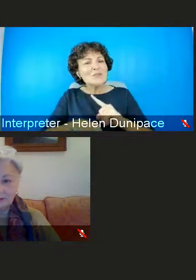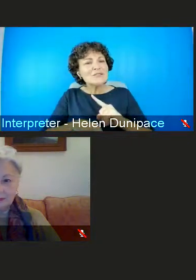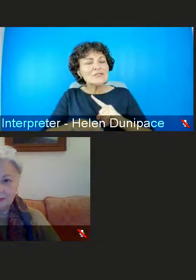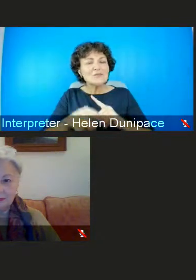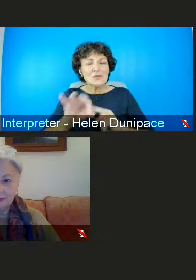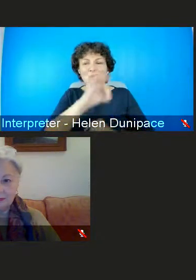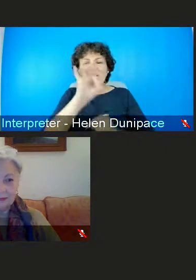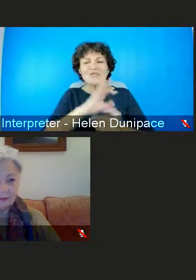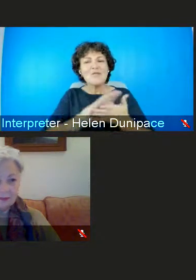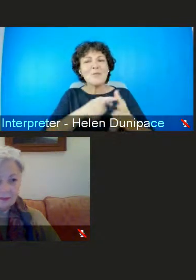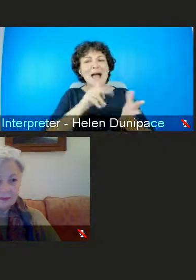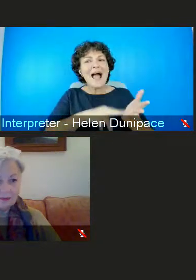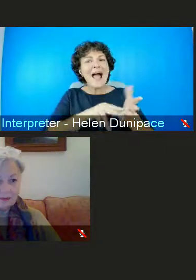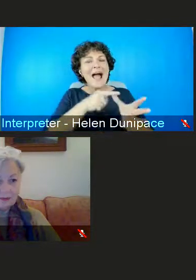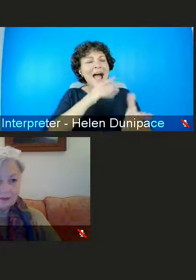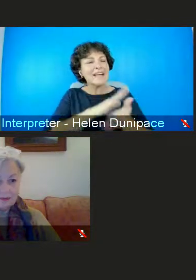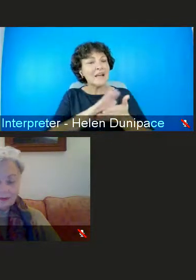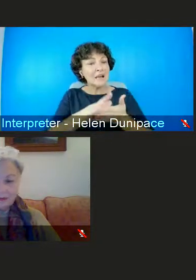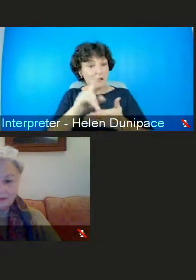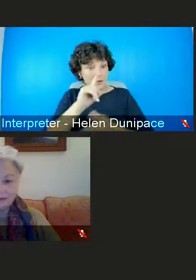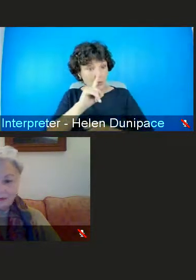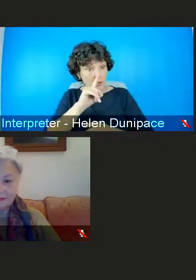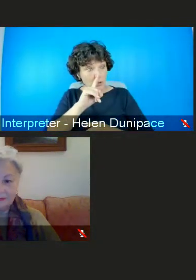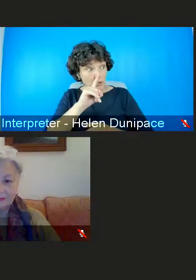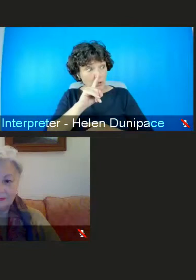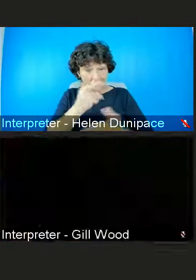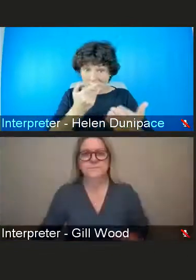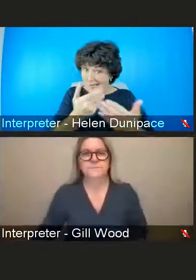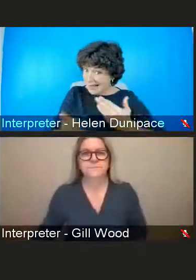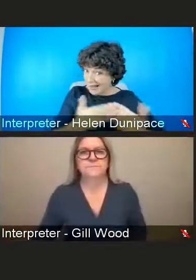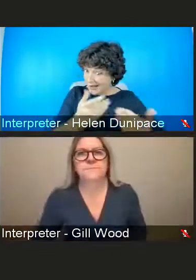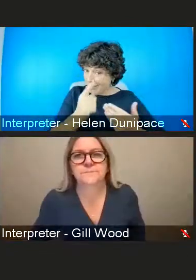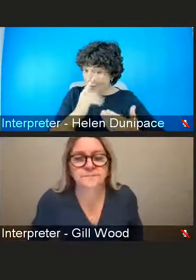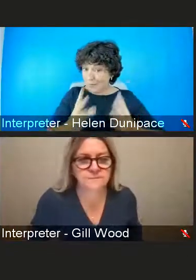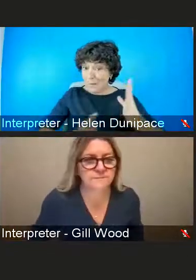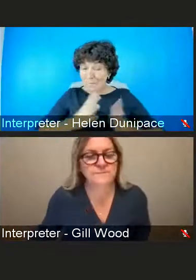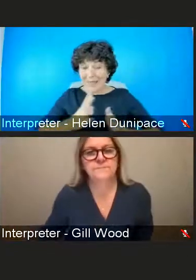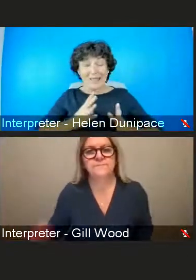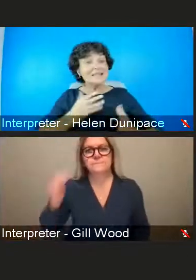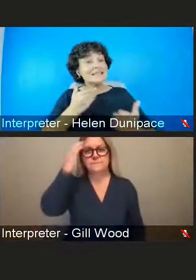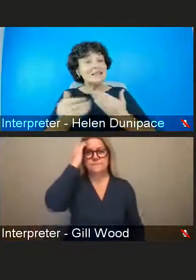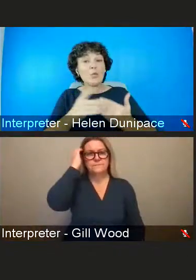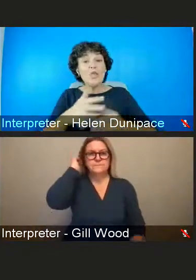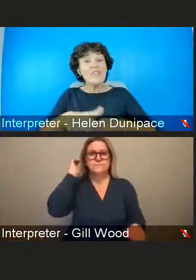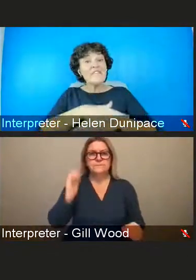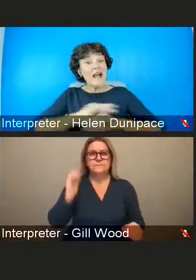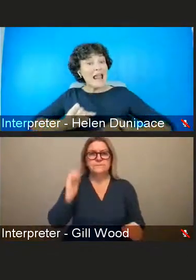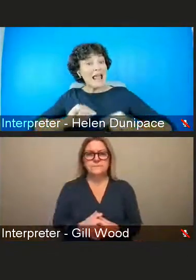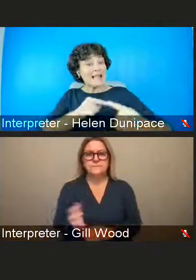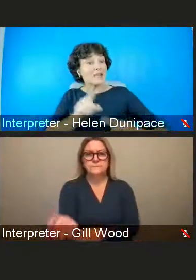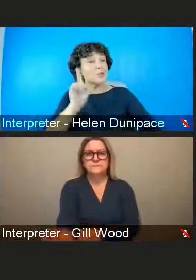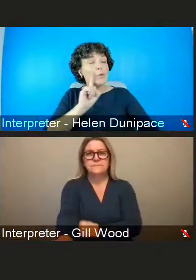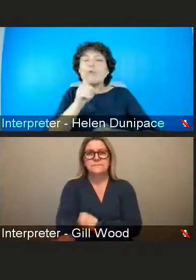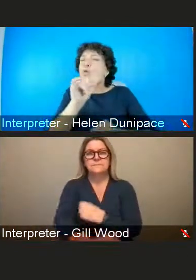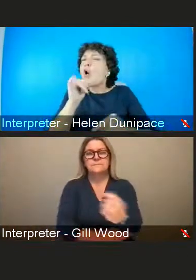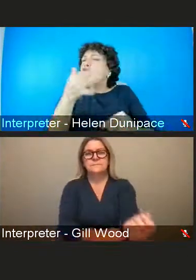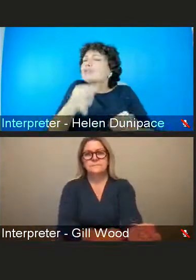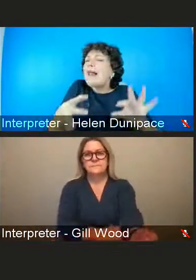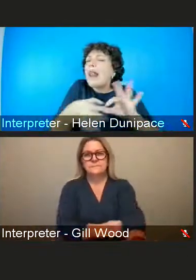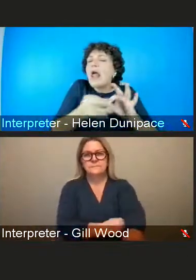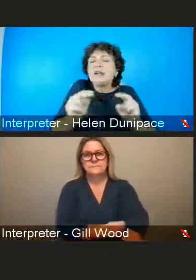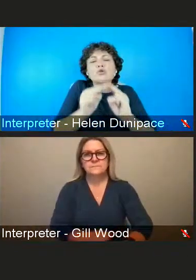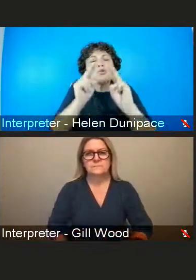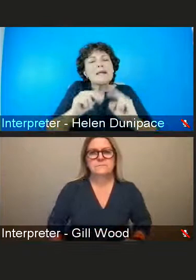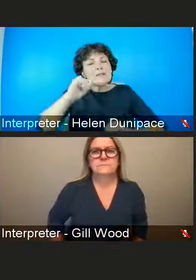said are we dealing or are we prepared to deal with the impact of lockdown and violence against women not just in relation to domestic abuse but also the